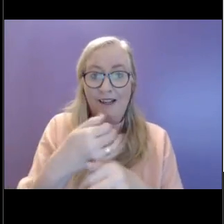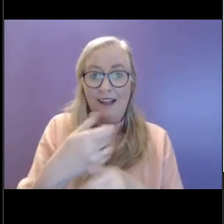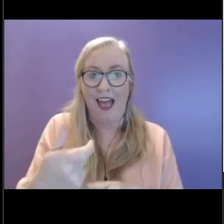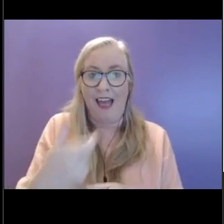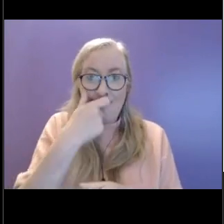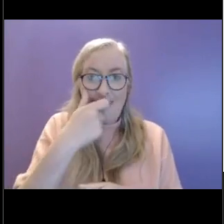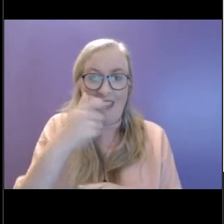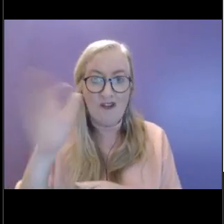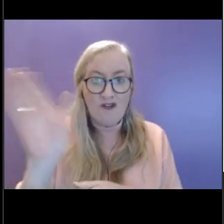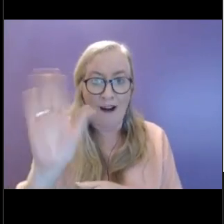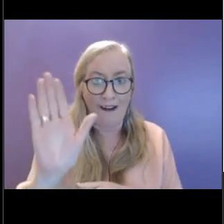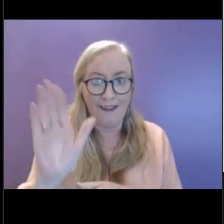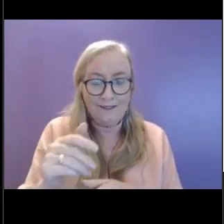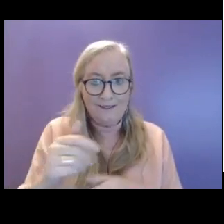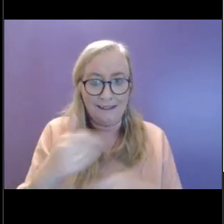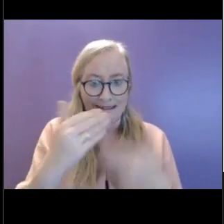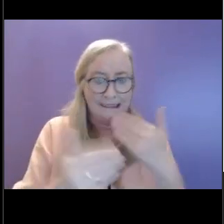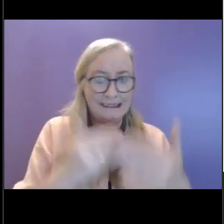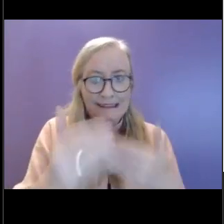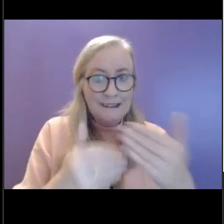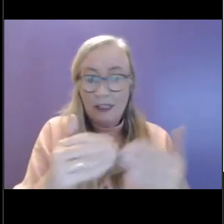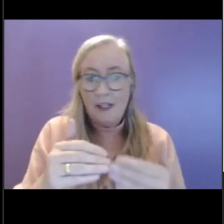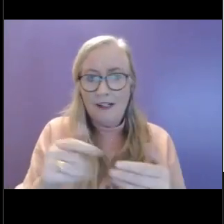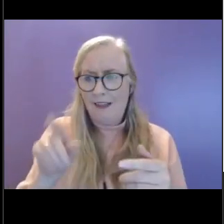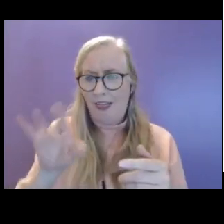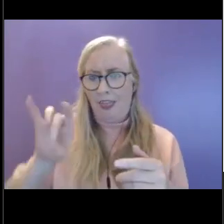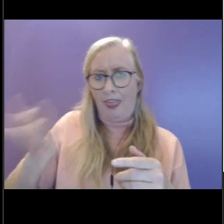instead of the kind of the exercise.